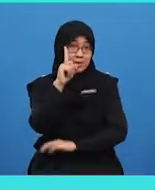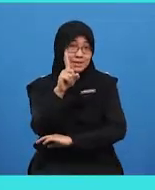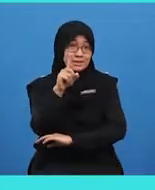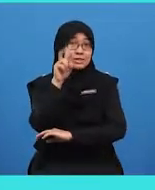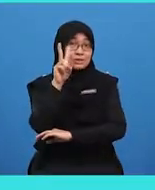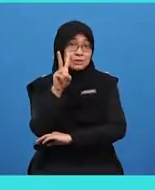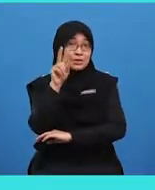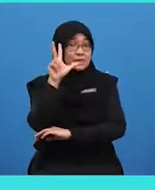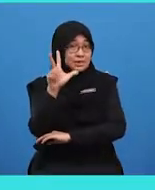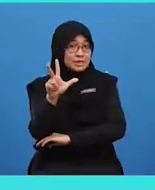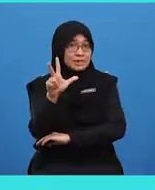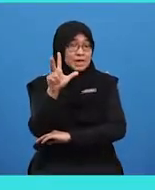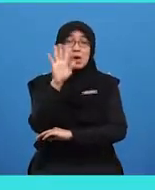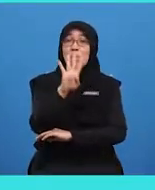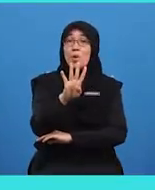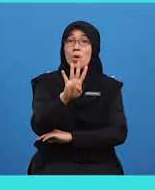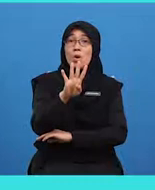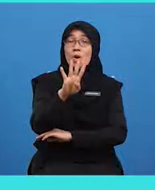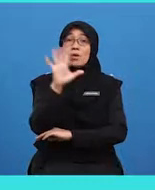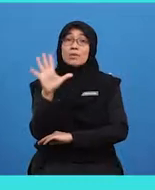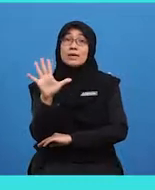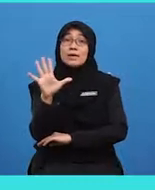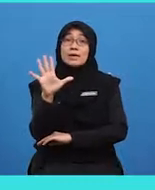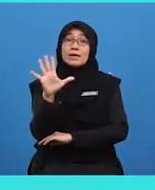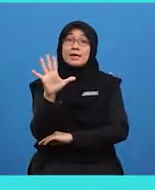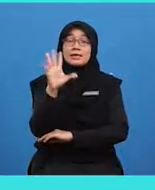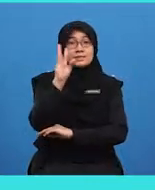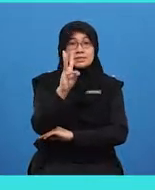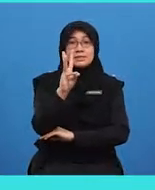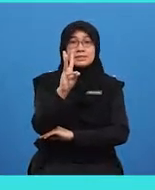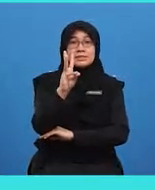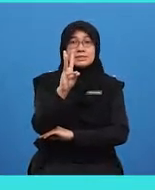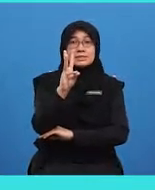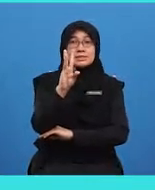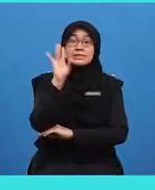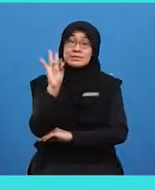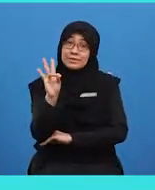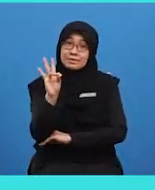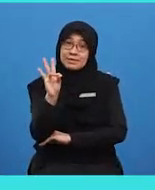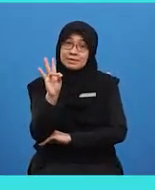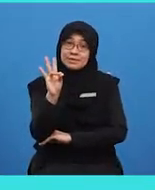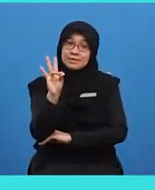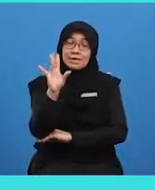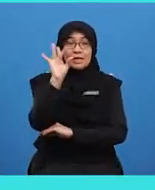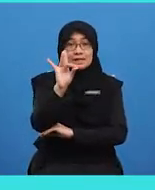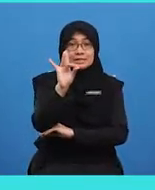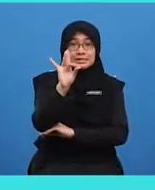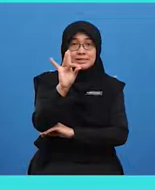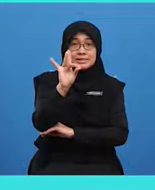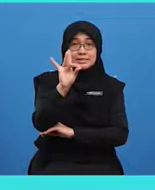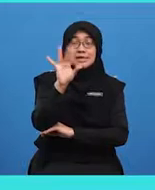2, 3, 4, 5, 6, 7, 8,